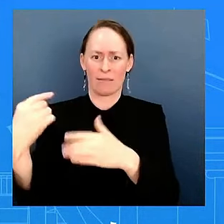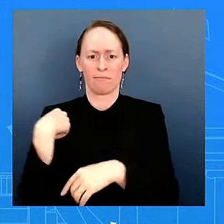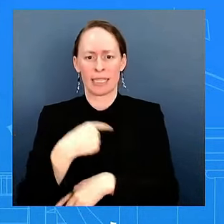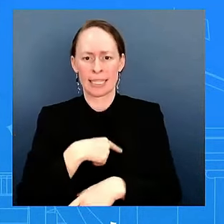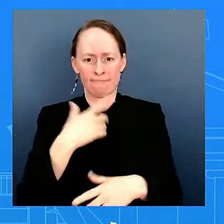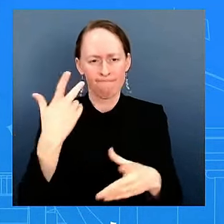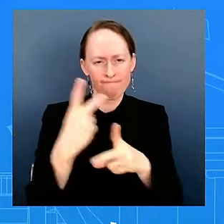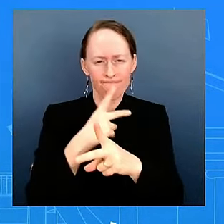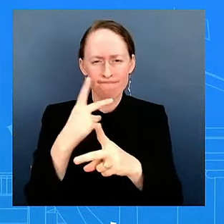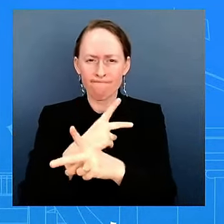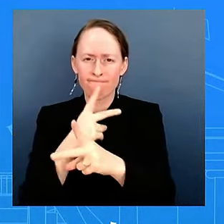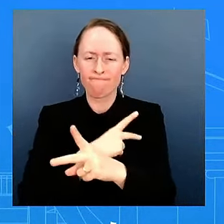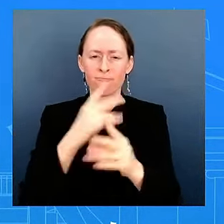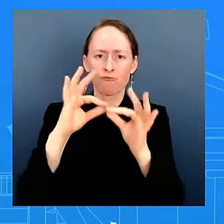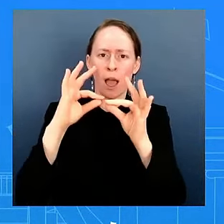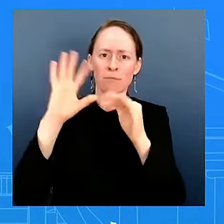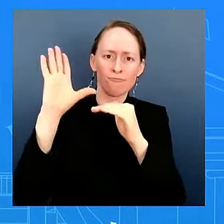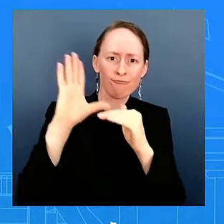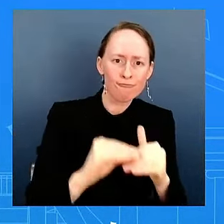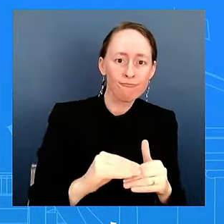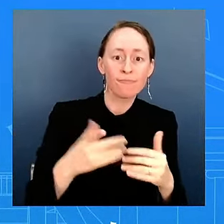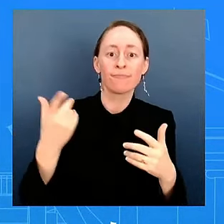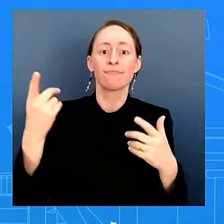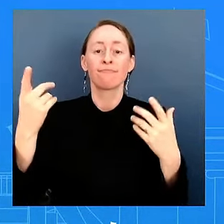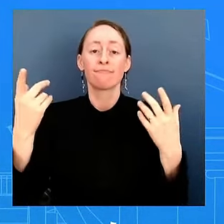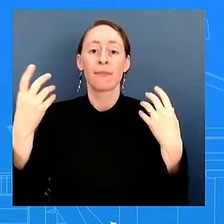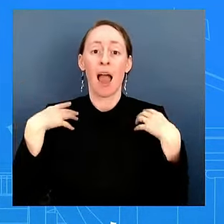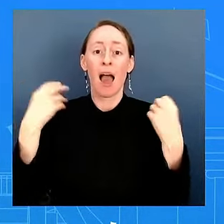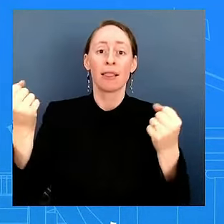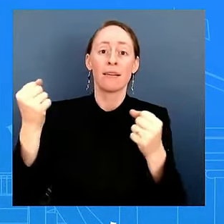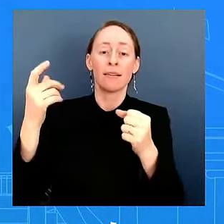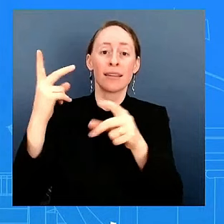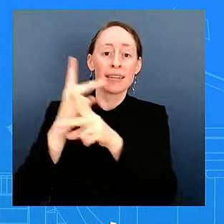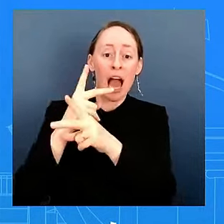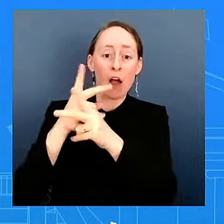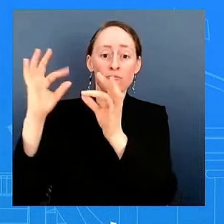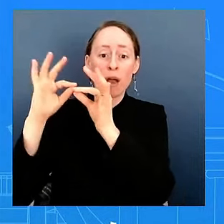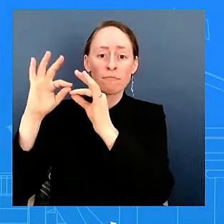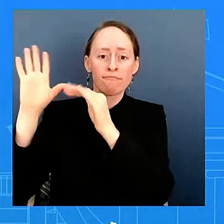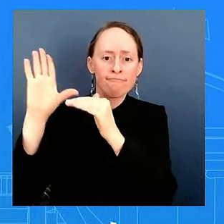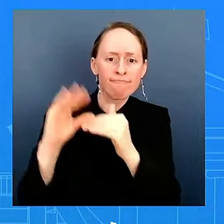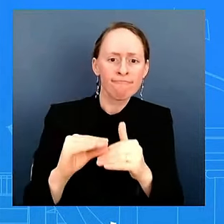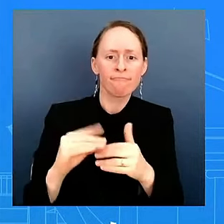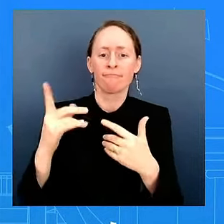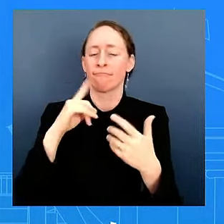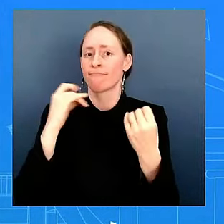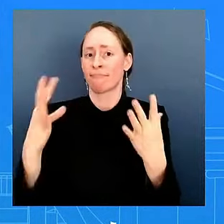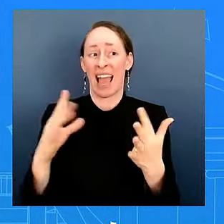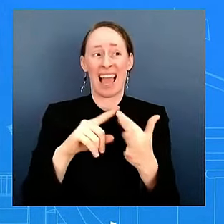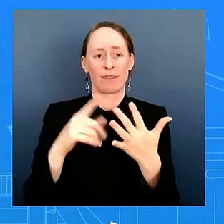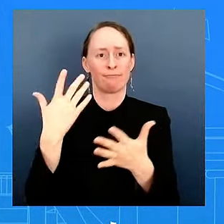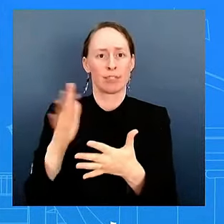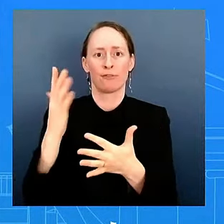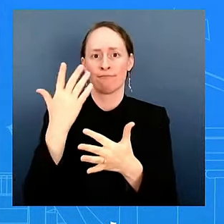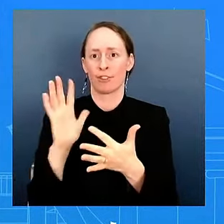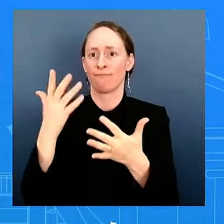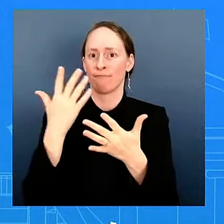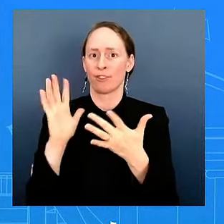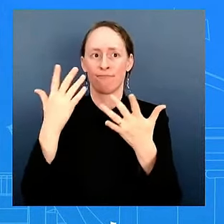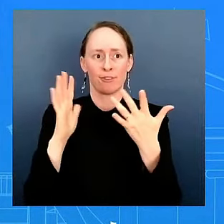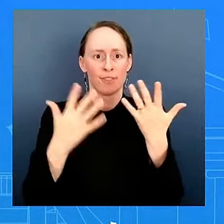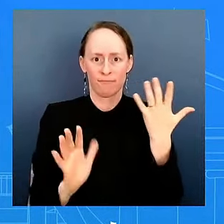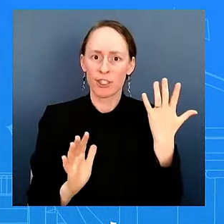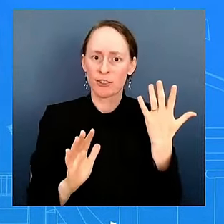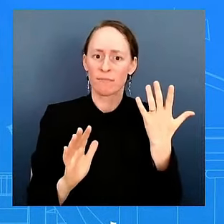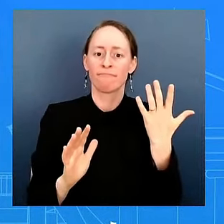energy, prescription drugs, you name it. He has been able to do that work. Now there's still a lot of implementation to be done. He wants to see, for example,